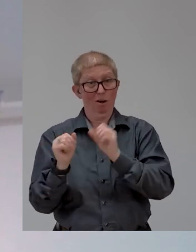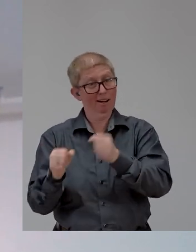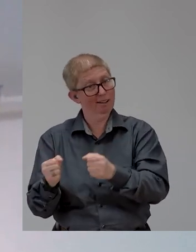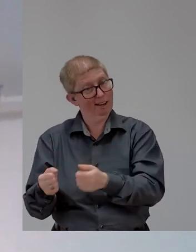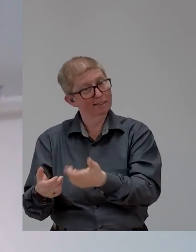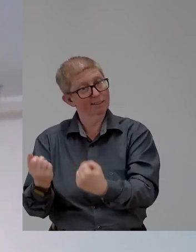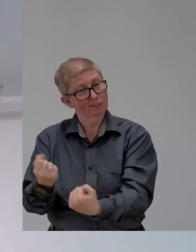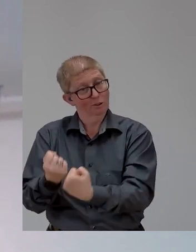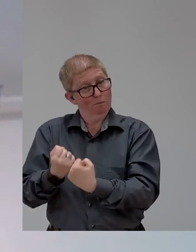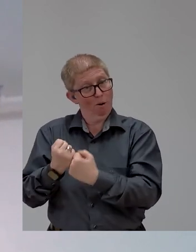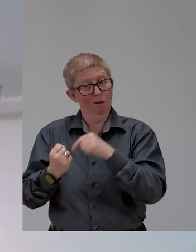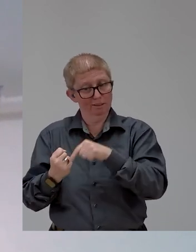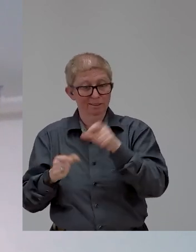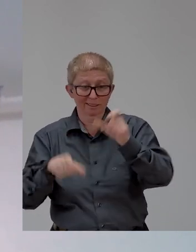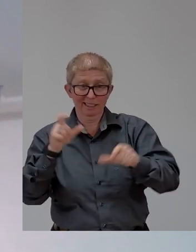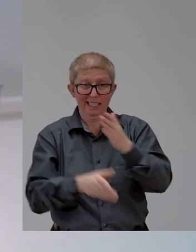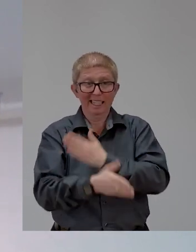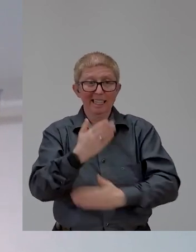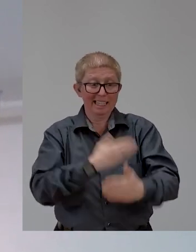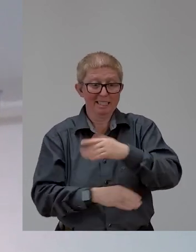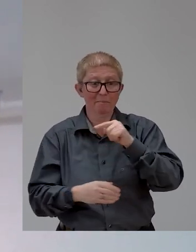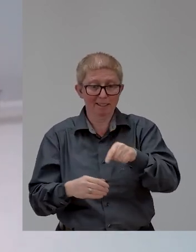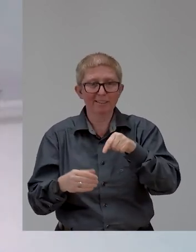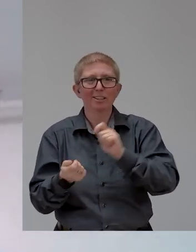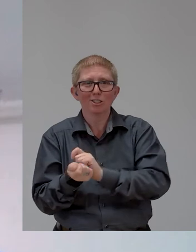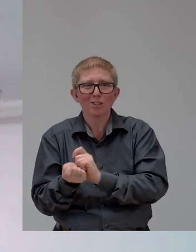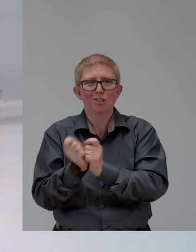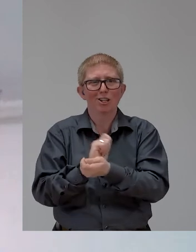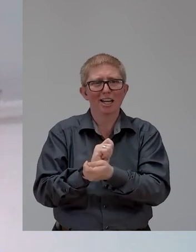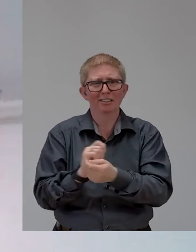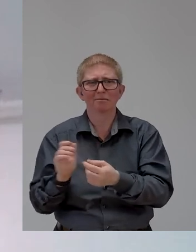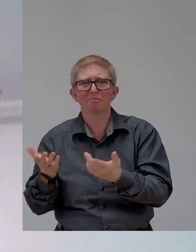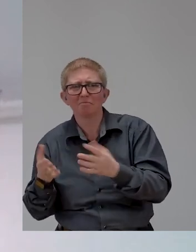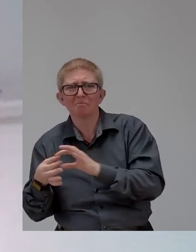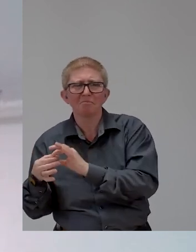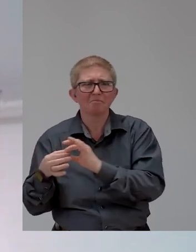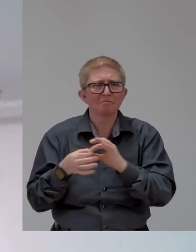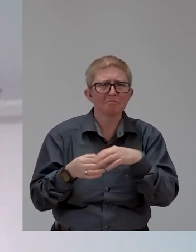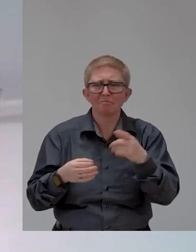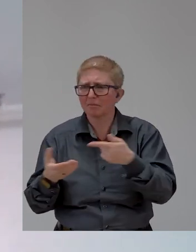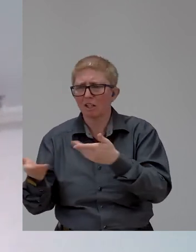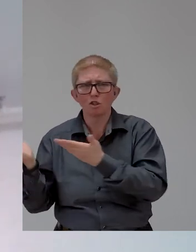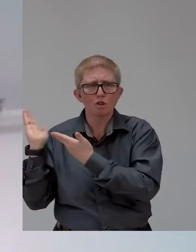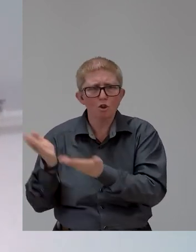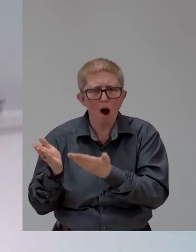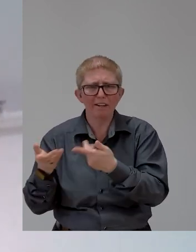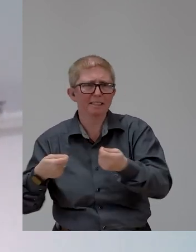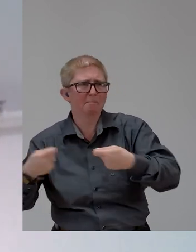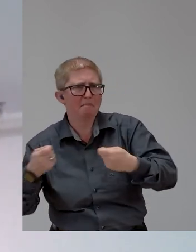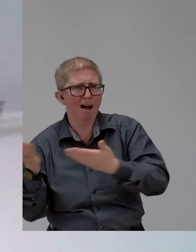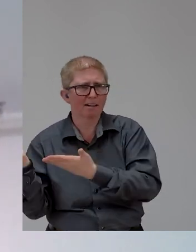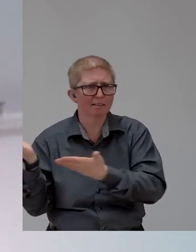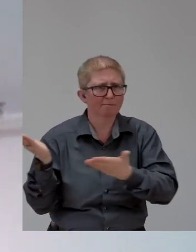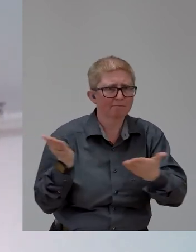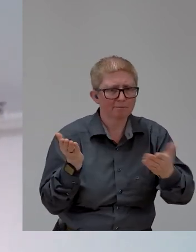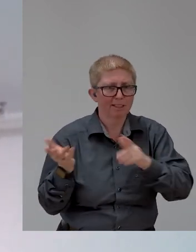across all markets, spaces, and services can access employment and participate to a greater extent